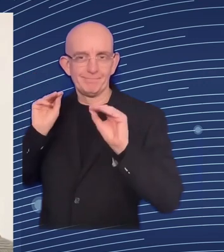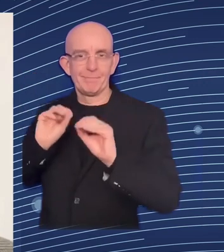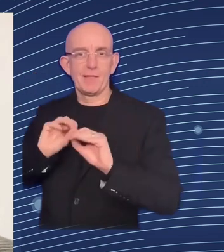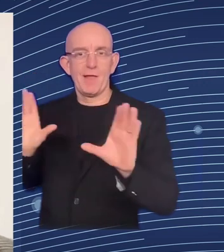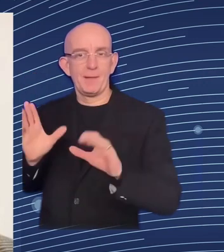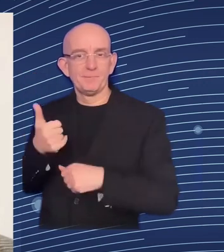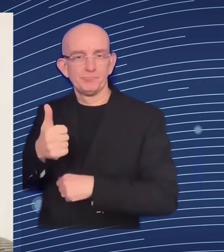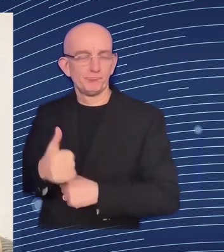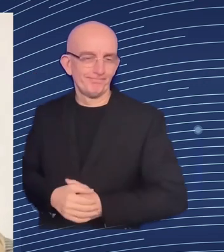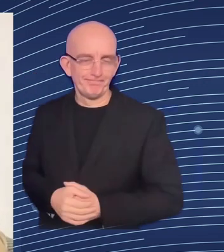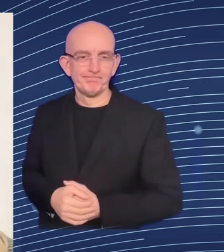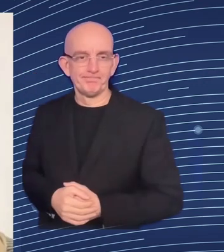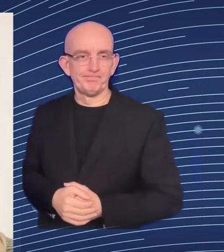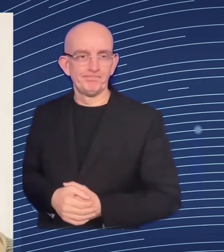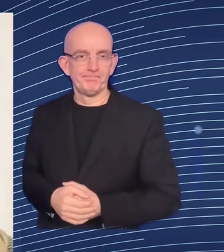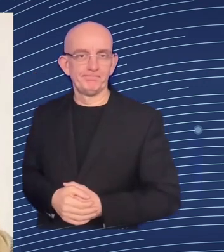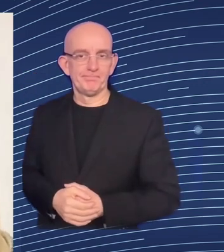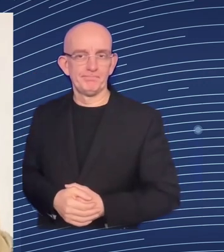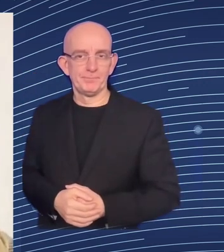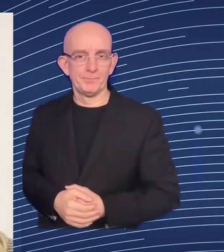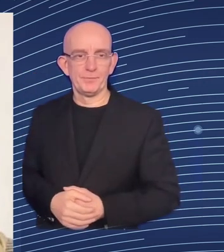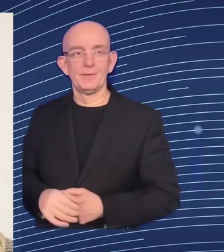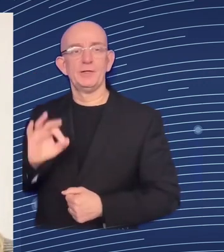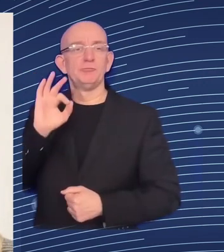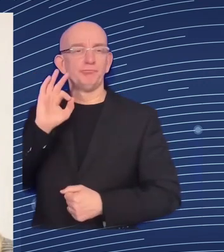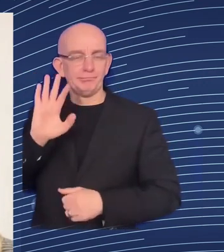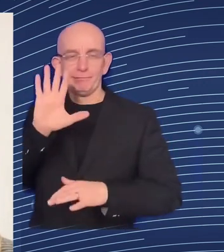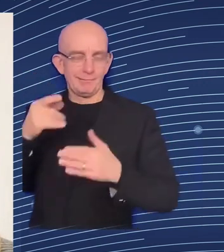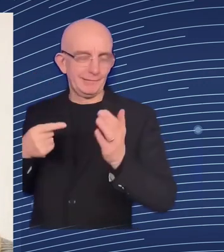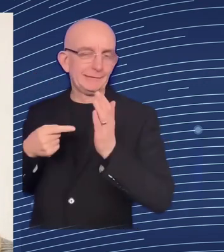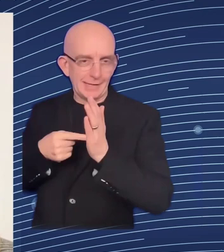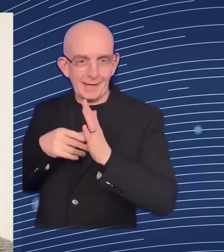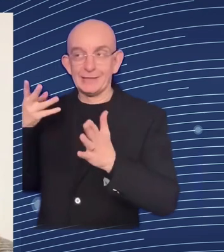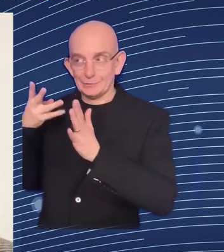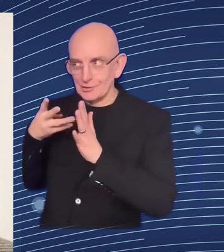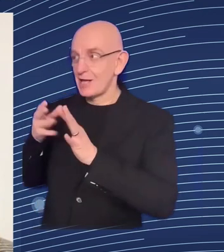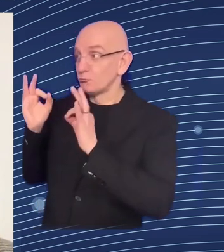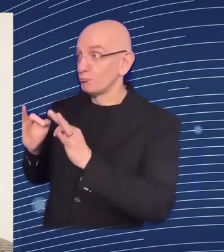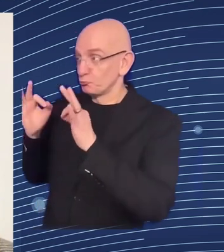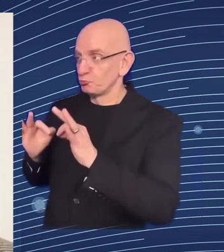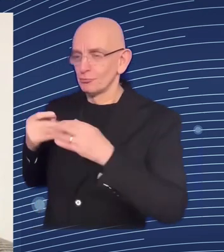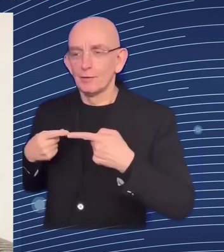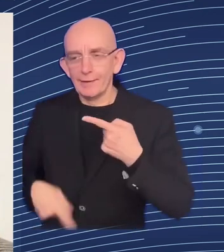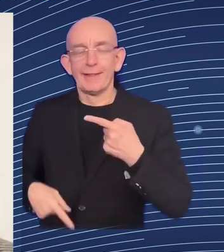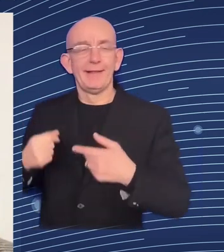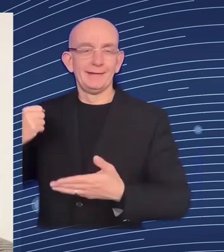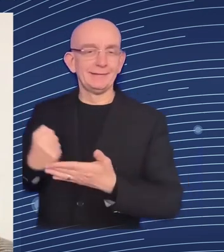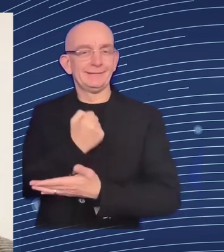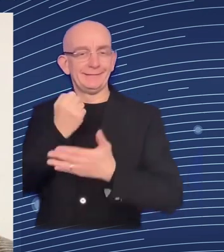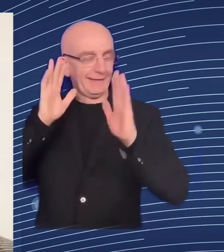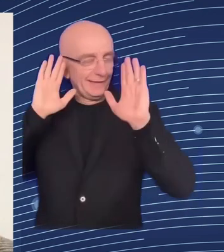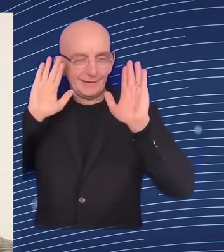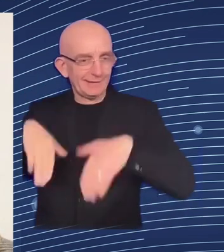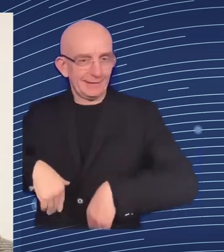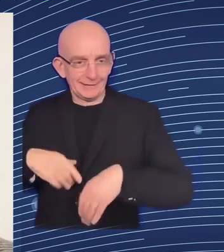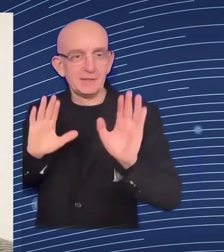checks we still have technical difficulties but that's life uh thank you so much for the invitation to participate in this fireside chat it is